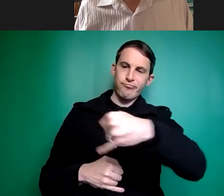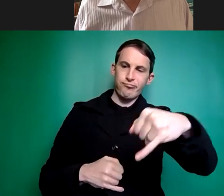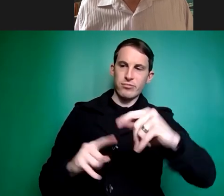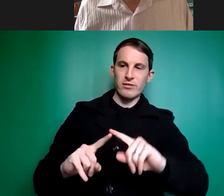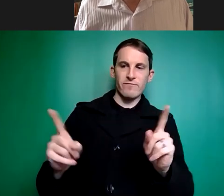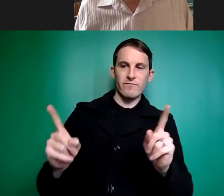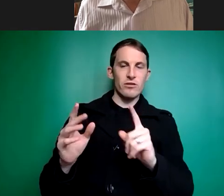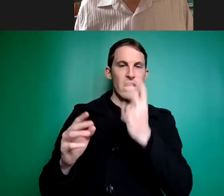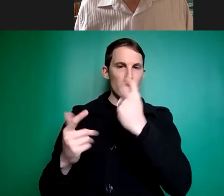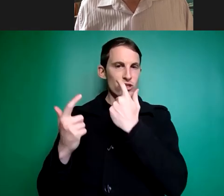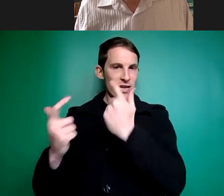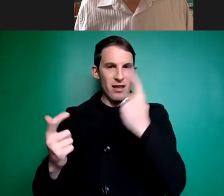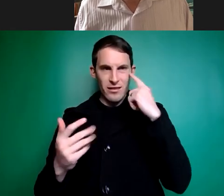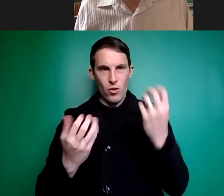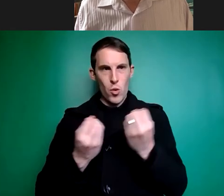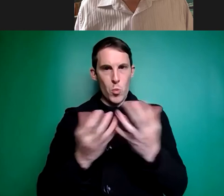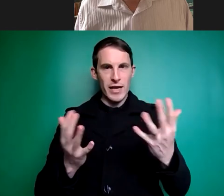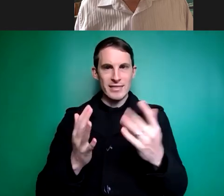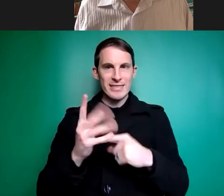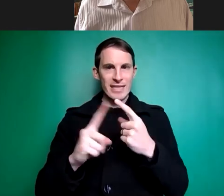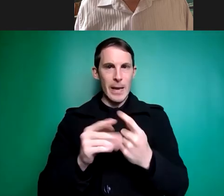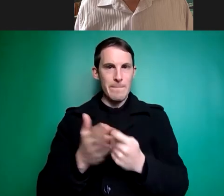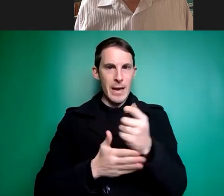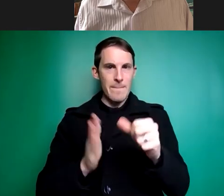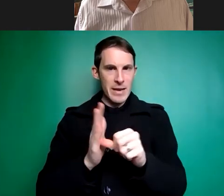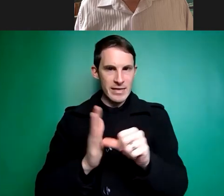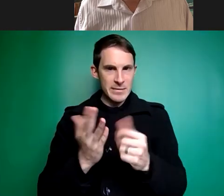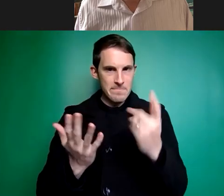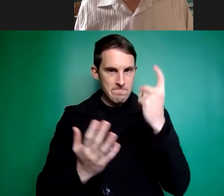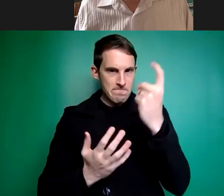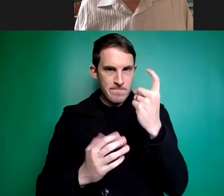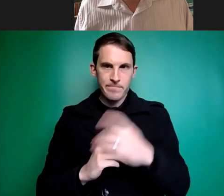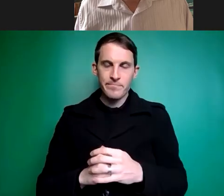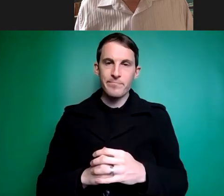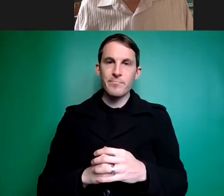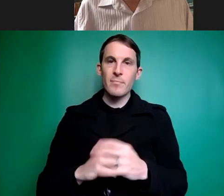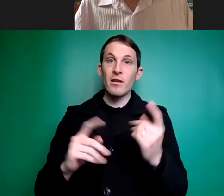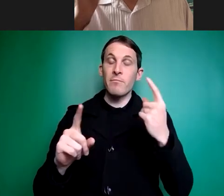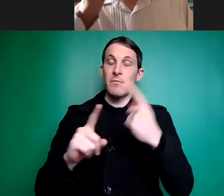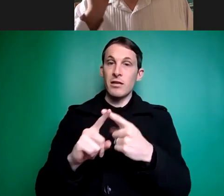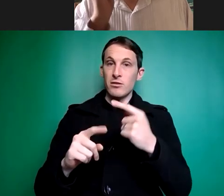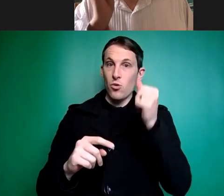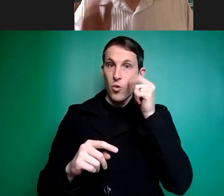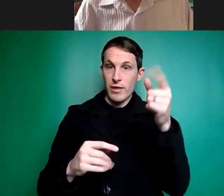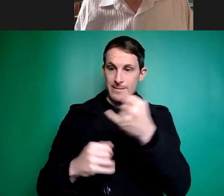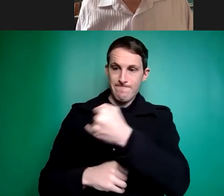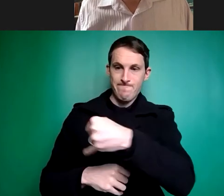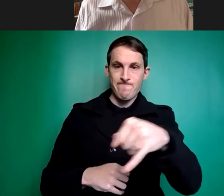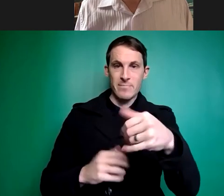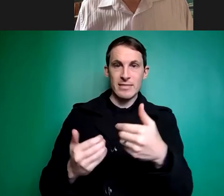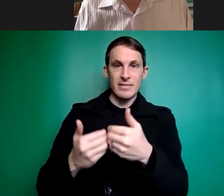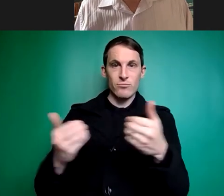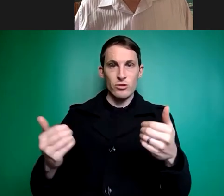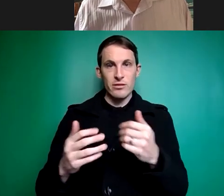wasting tax payers money and and noting that you know doing this the system and culture is forever